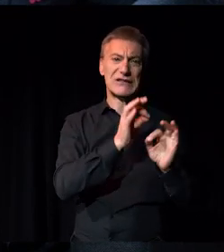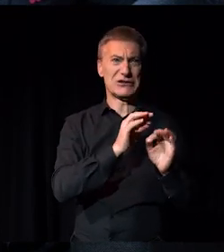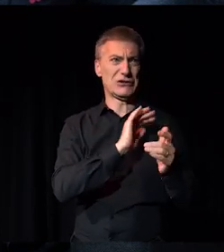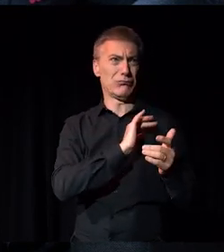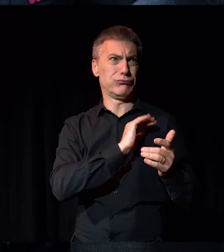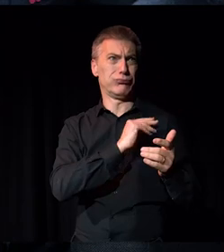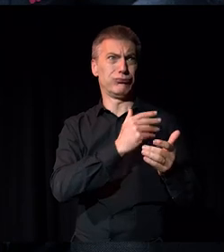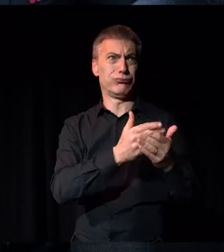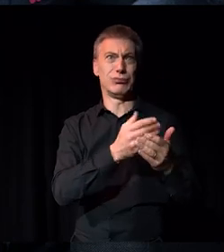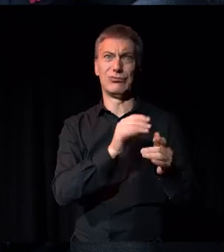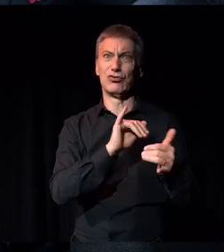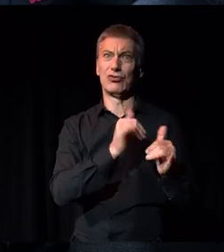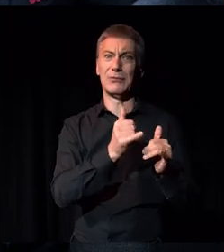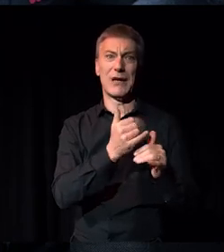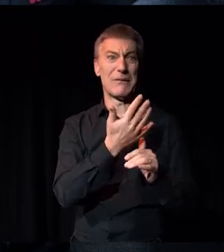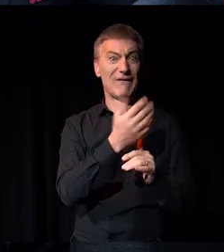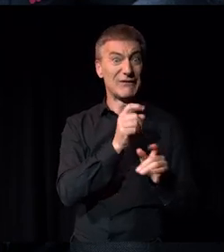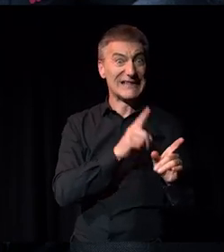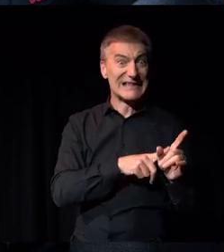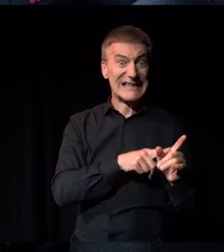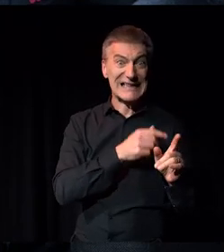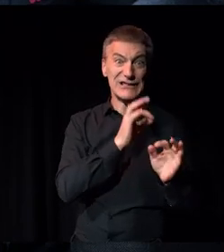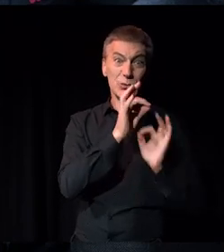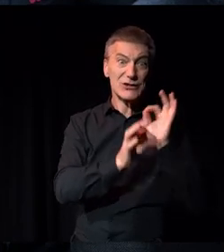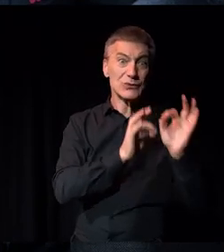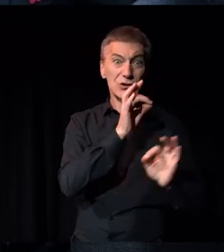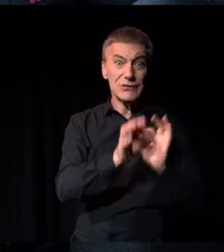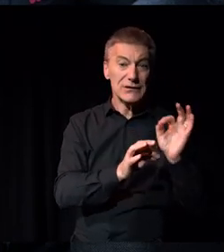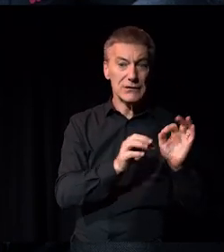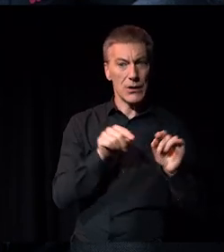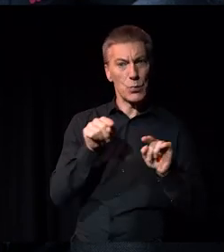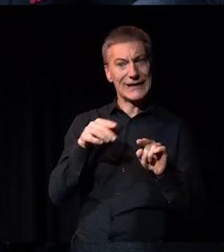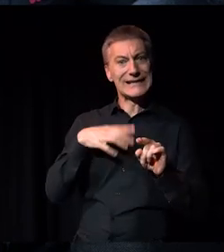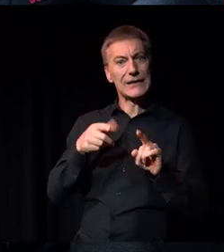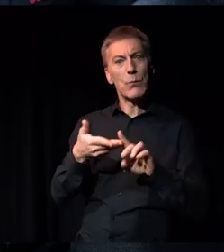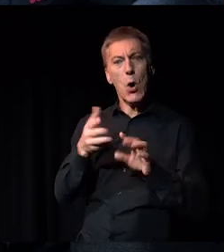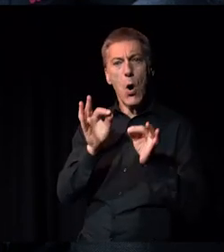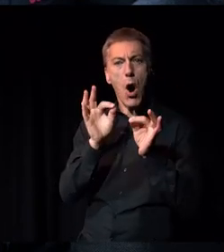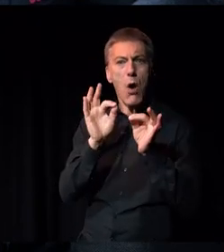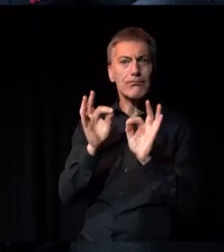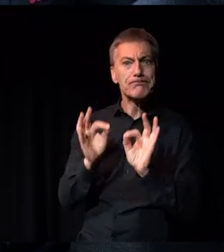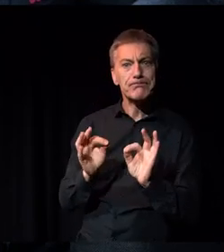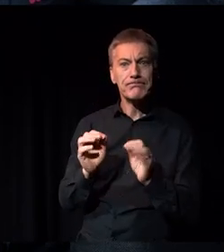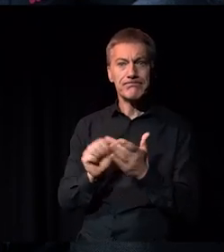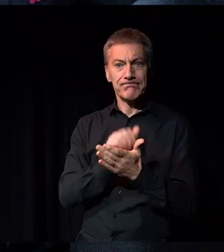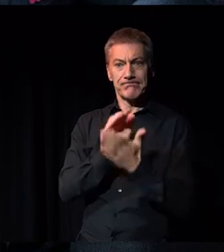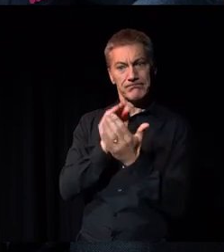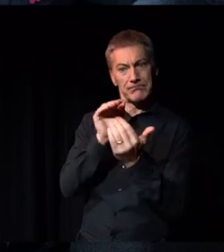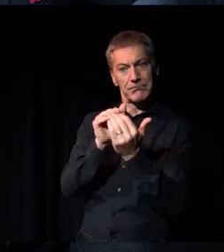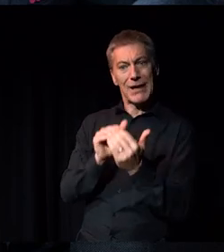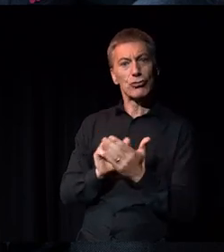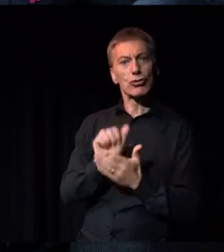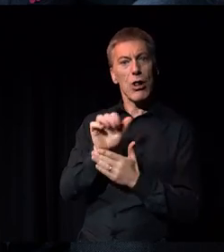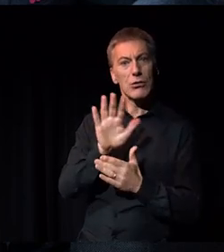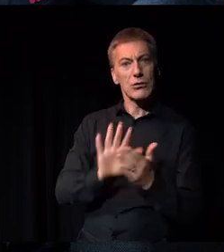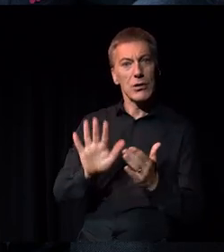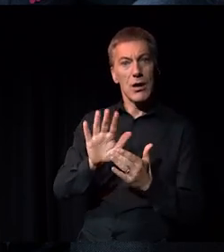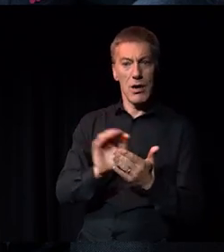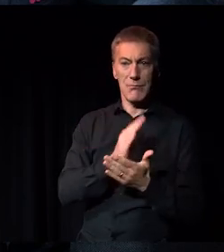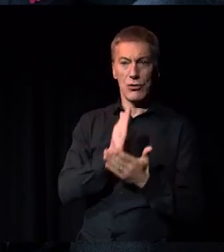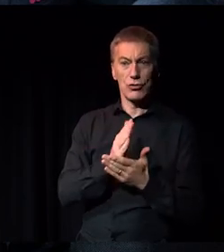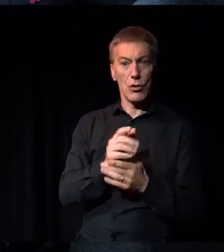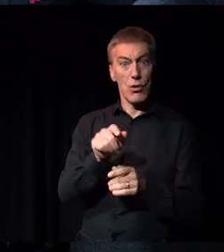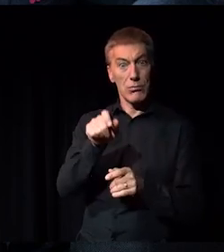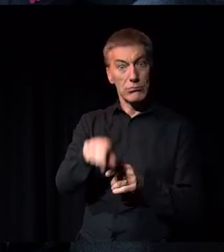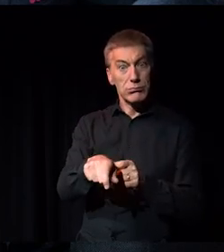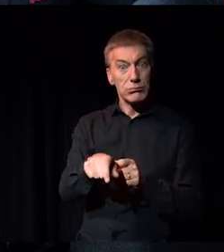century, some of them, together with things that were tried to be more nimble and more appropriate to the cultural sector to see how people felt about the questions themselves.